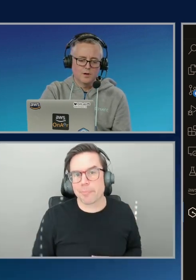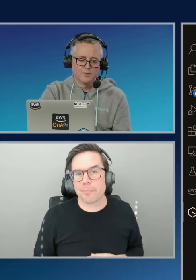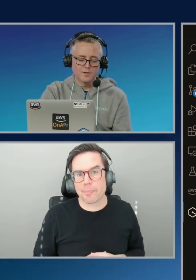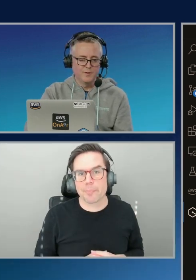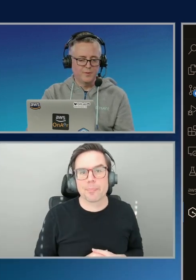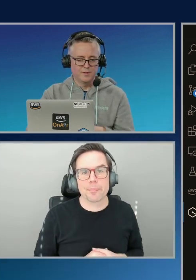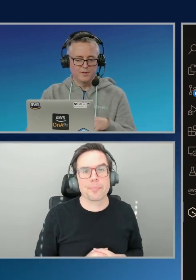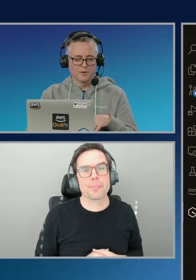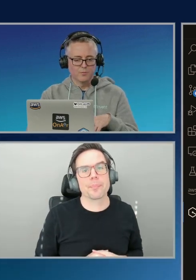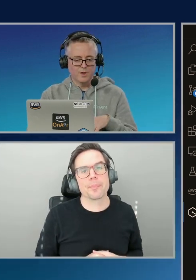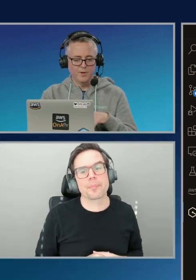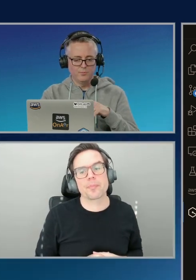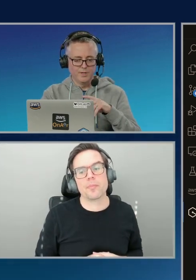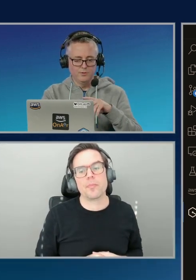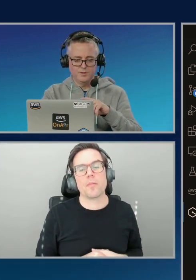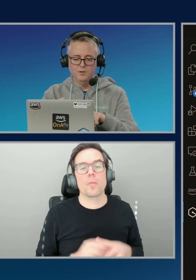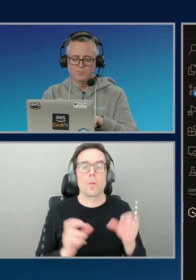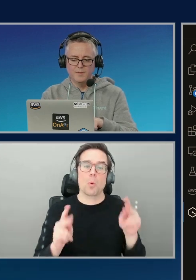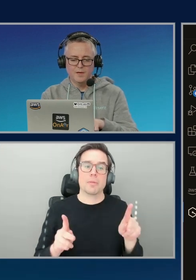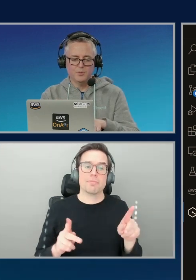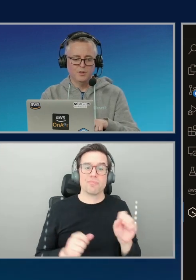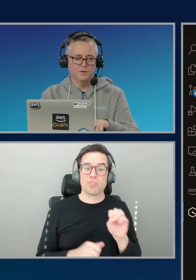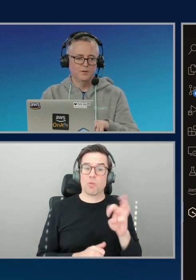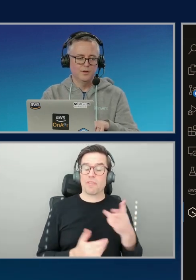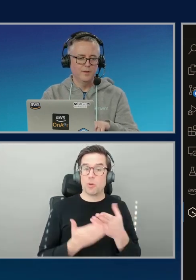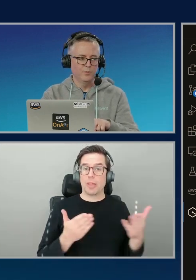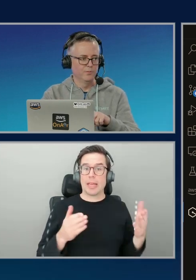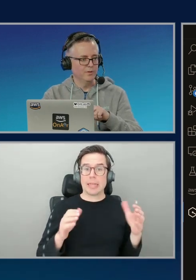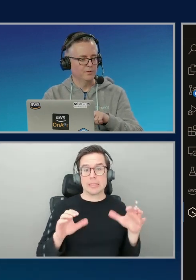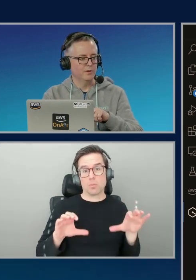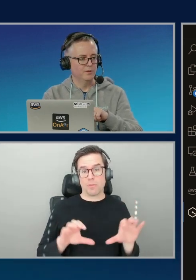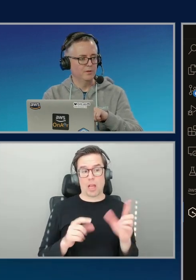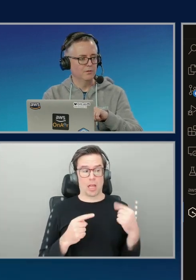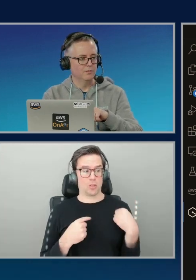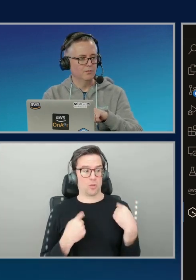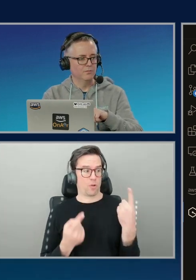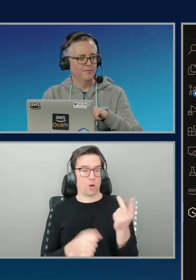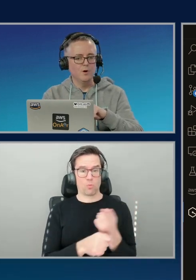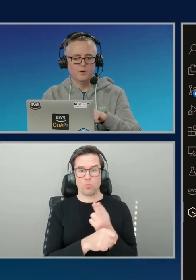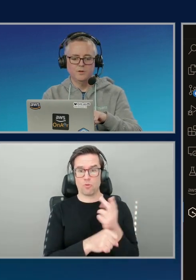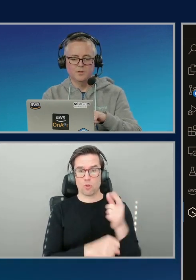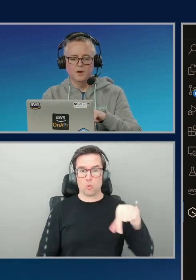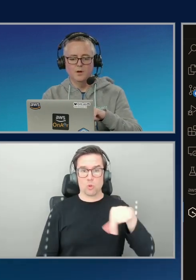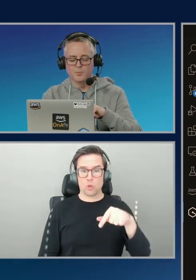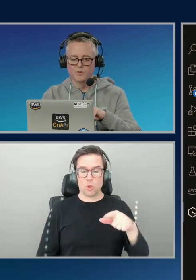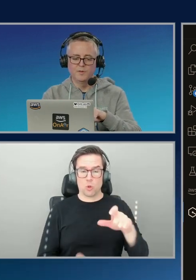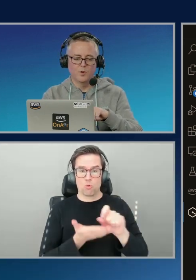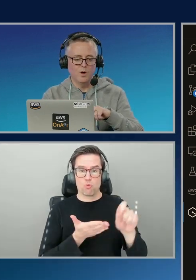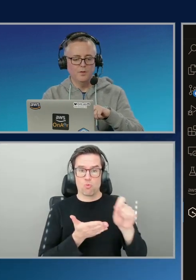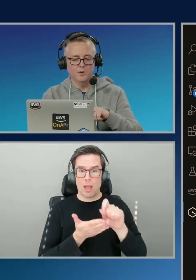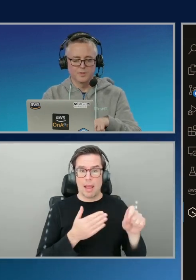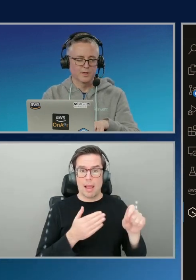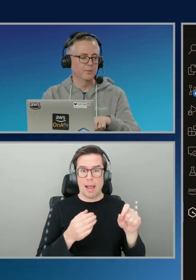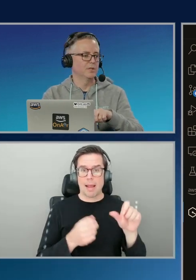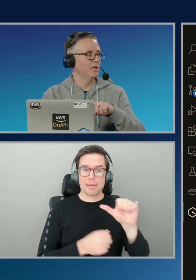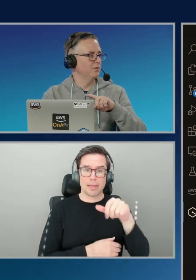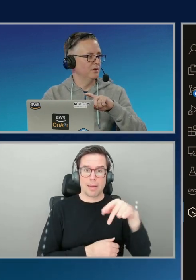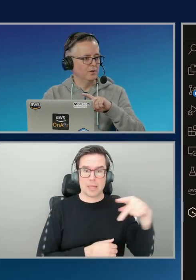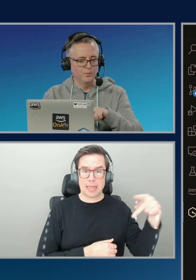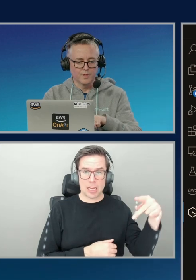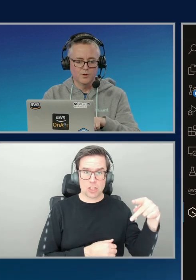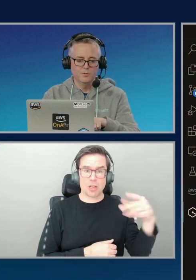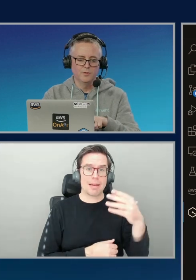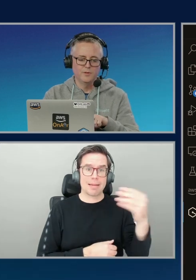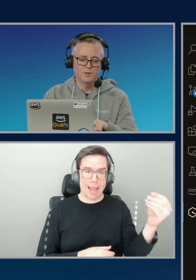So I've done a few things here, right? We, we used Q to write the application and then we really started to focus on improving the quality with documentation,